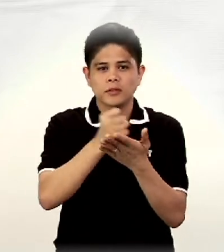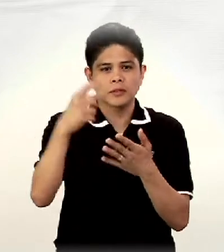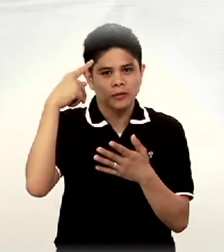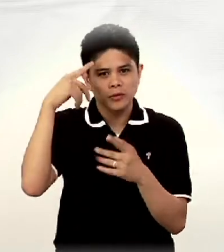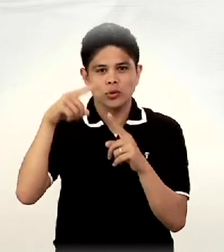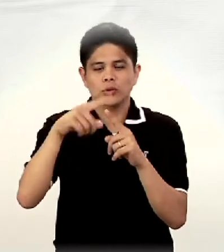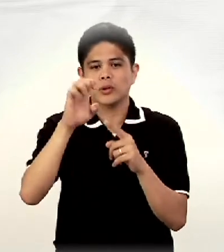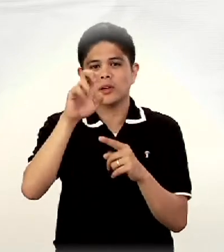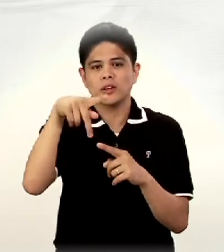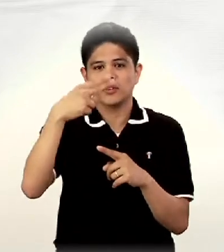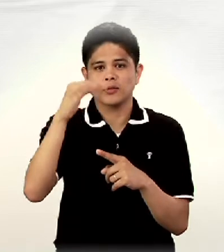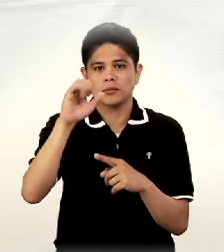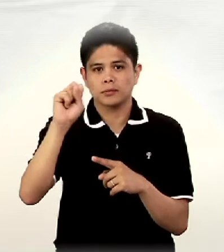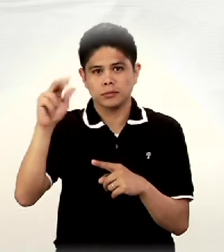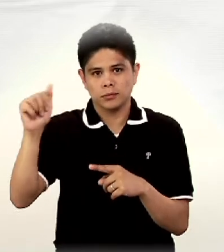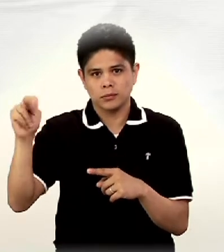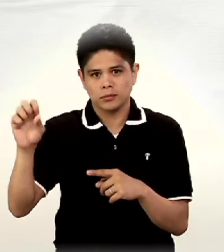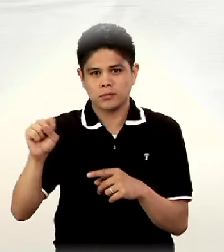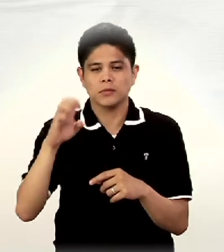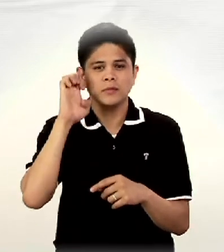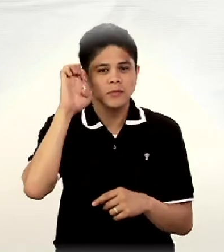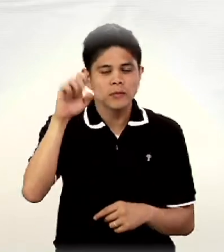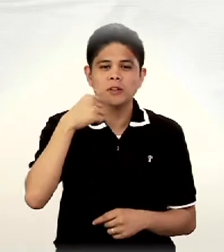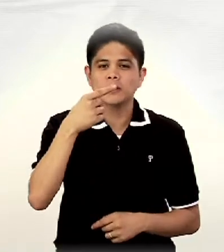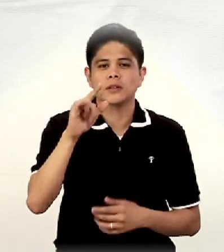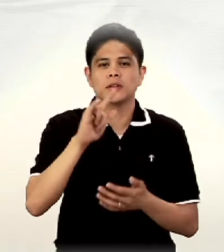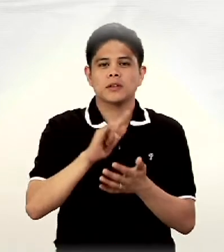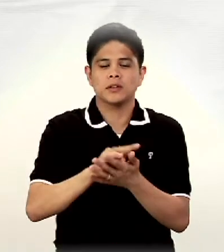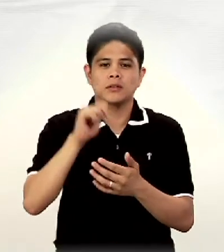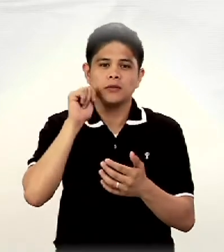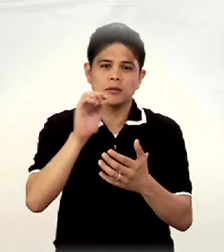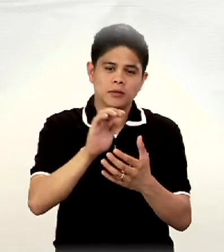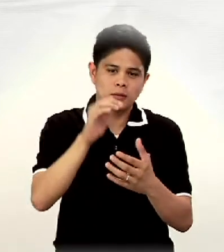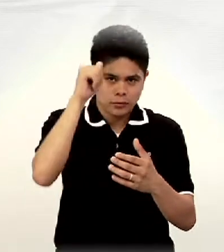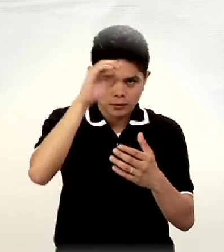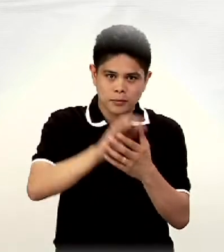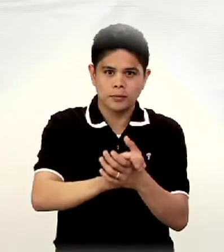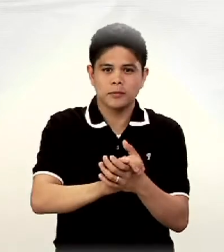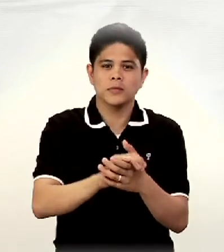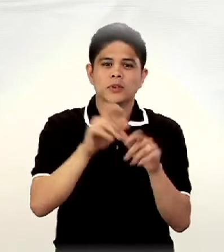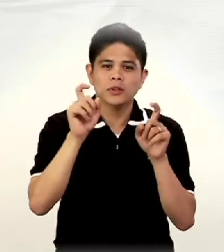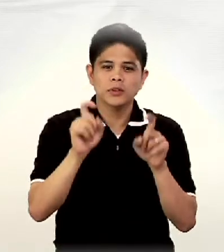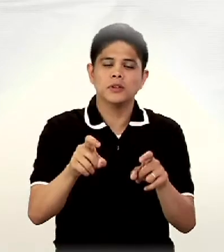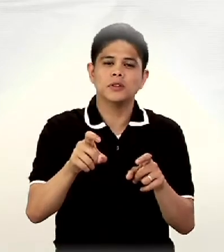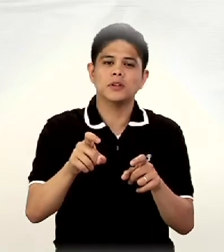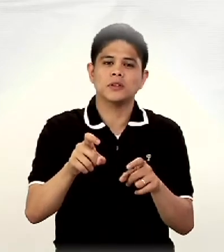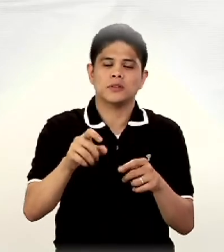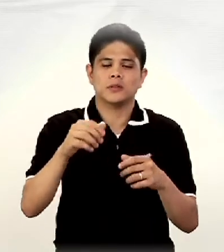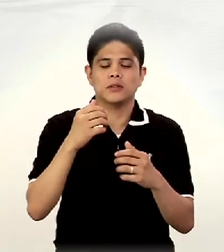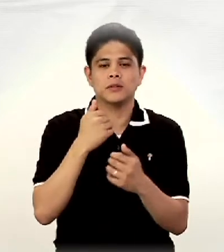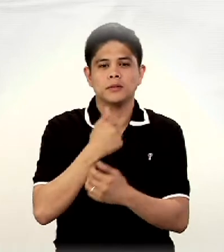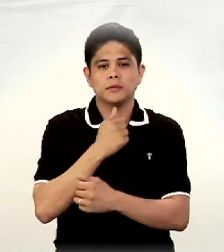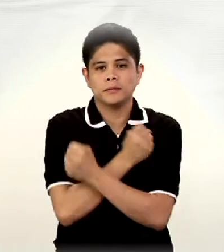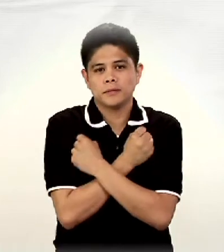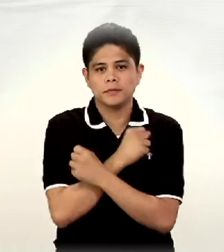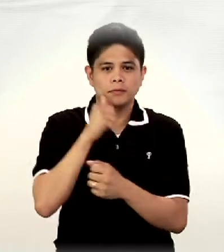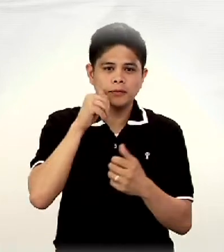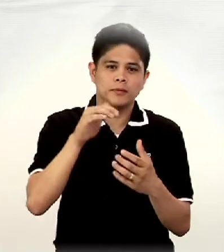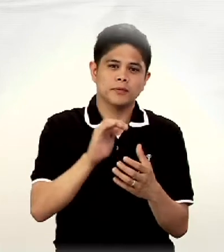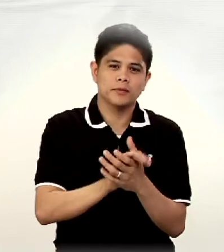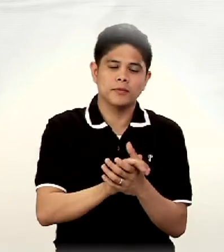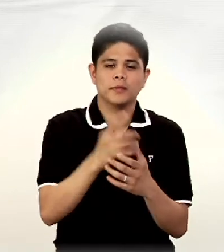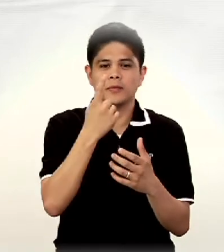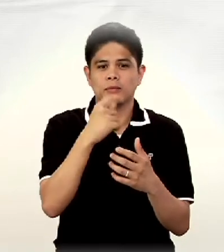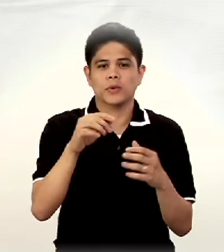Paul to the Ephesians, He will say that husbands should love their wives the way Jesus